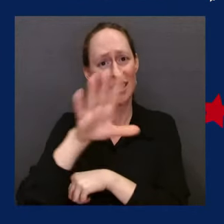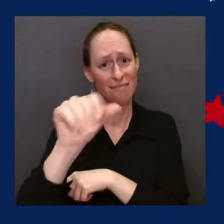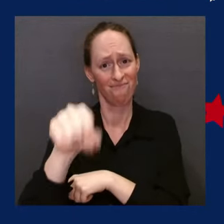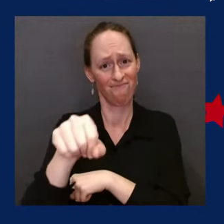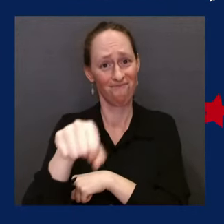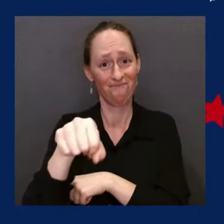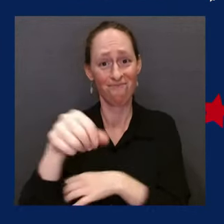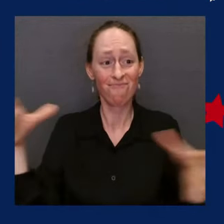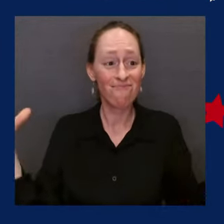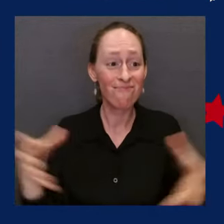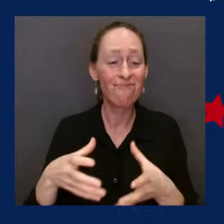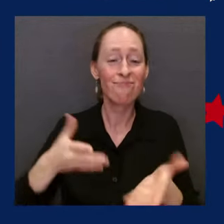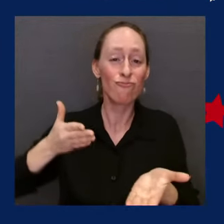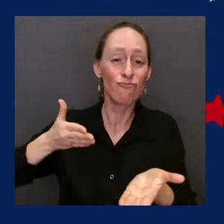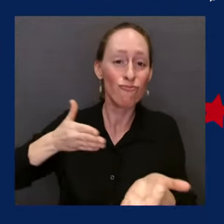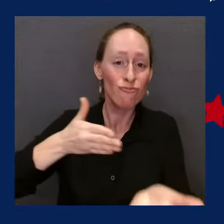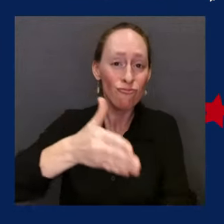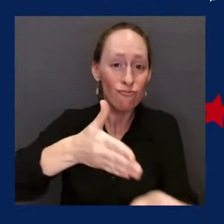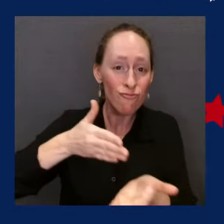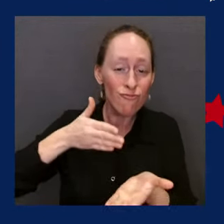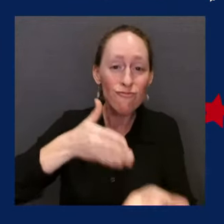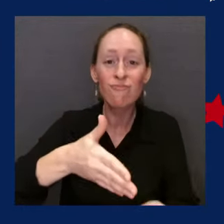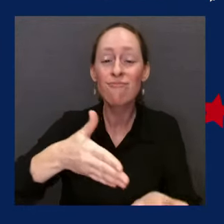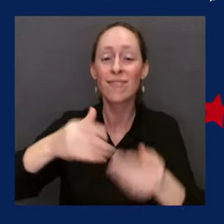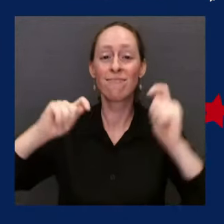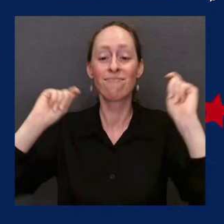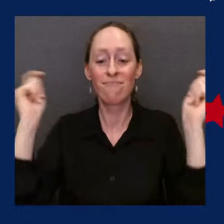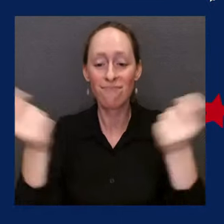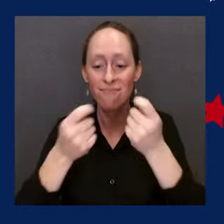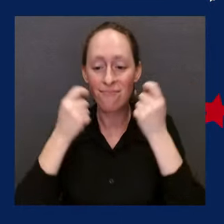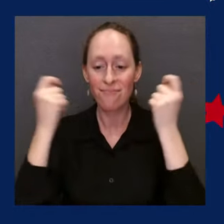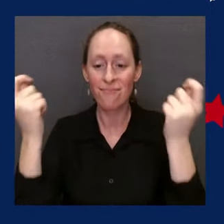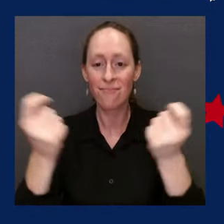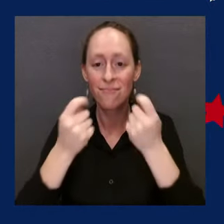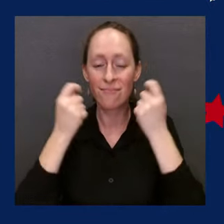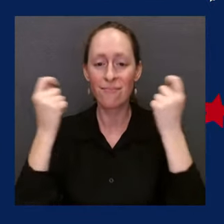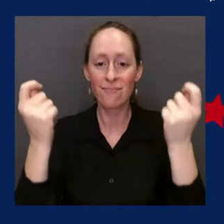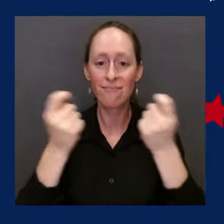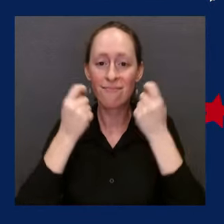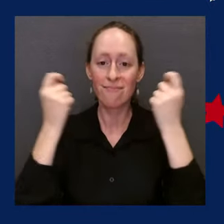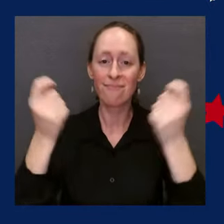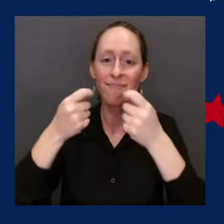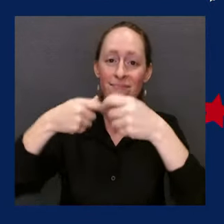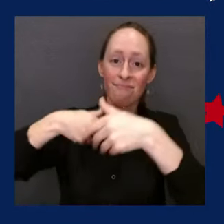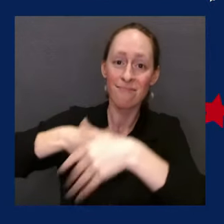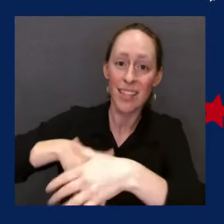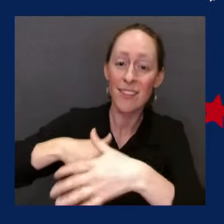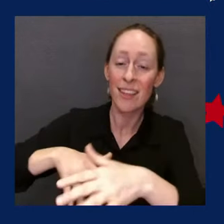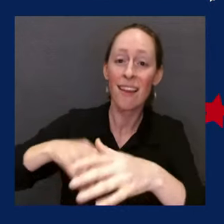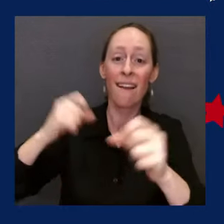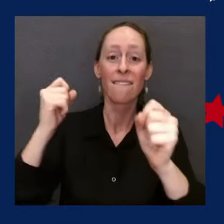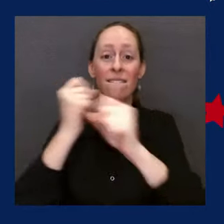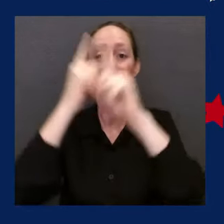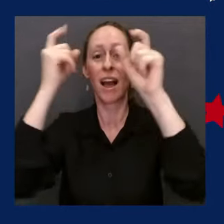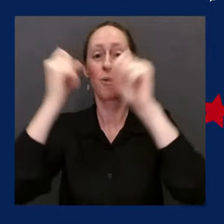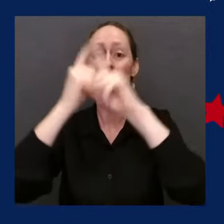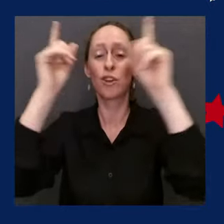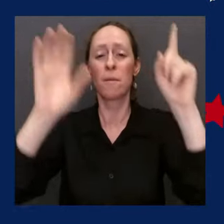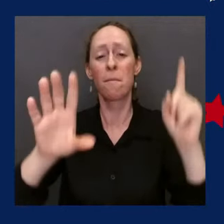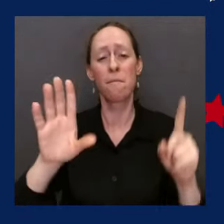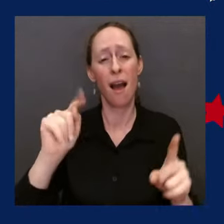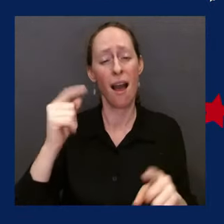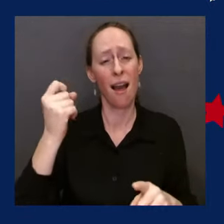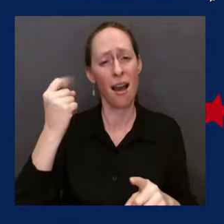never lose sight of the freedoms that this day represents. Or the families who make that freedom